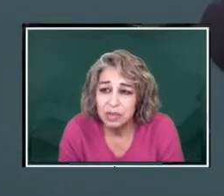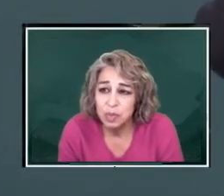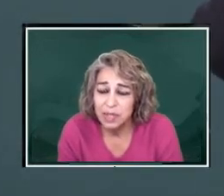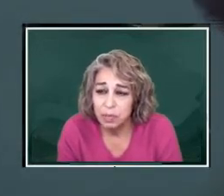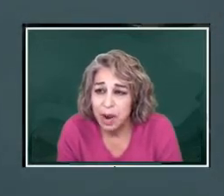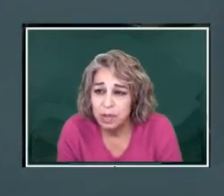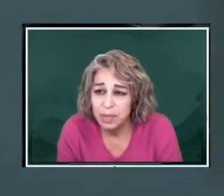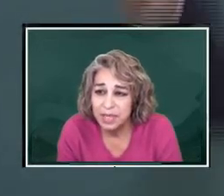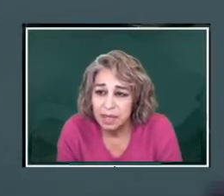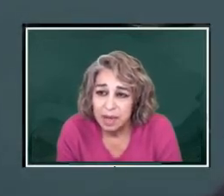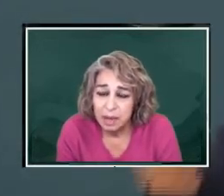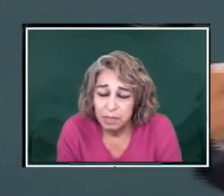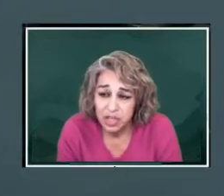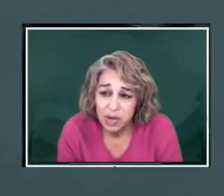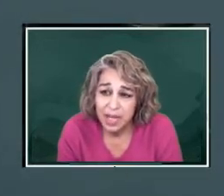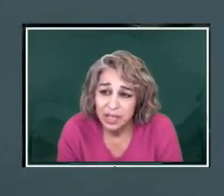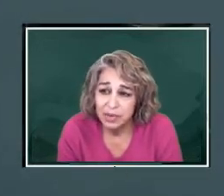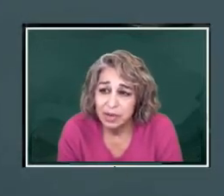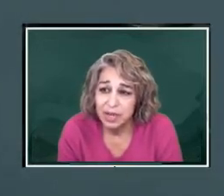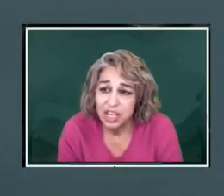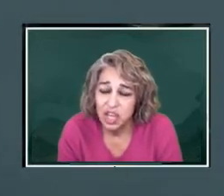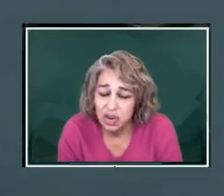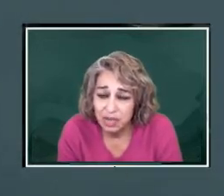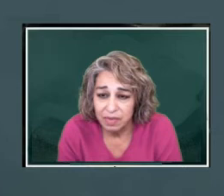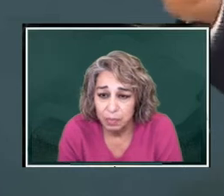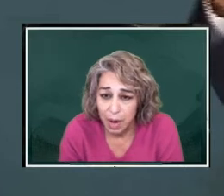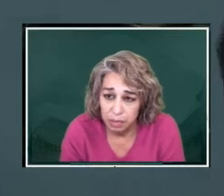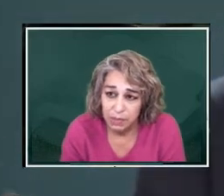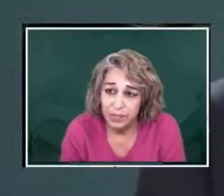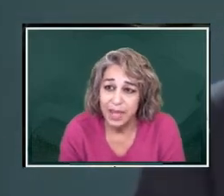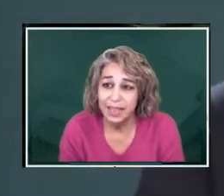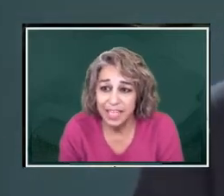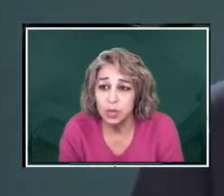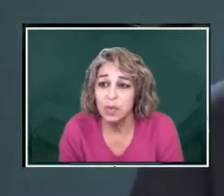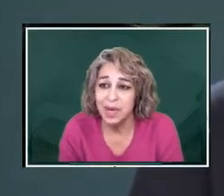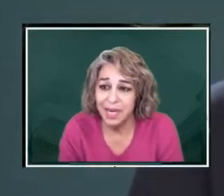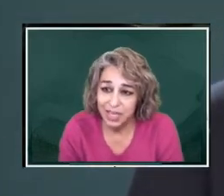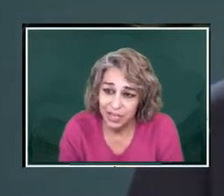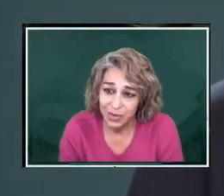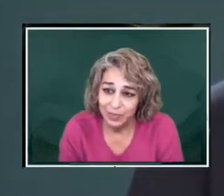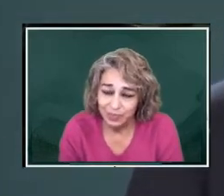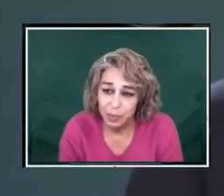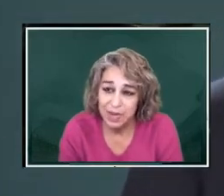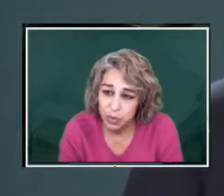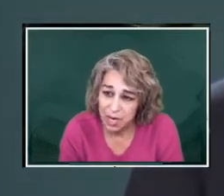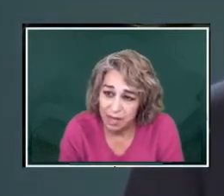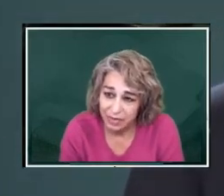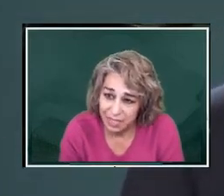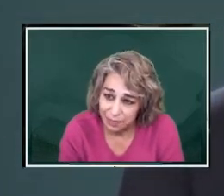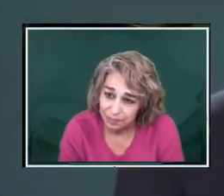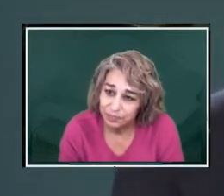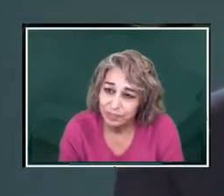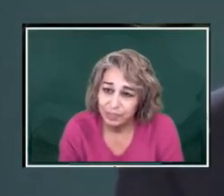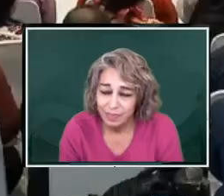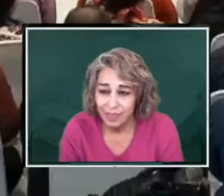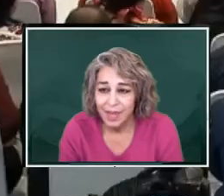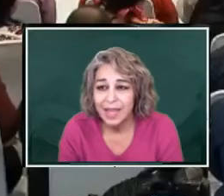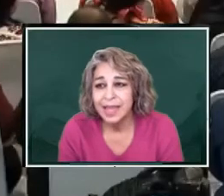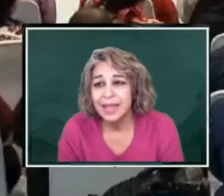diagnose what the problem is, but you got to cure the problem. And that's what we need to do between all of us.